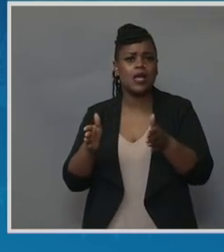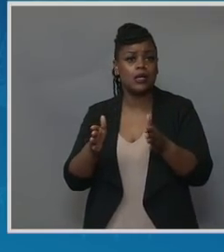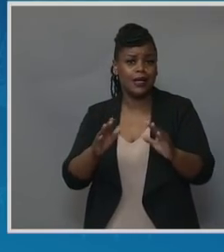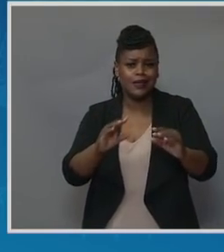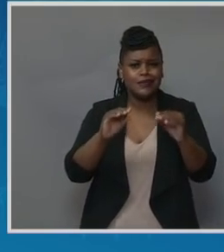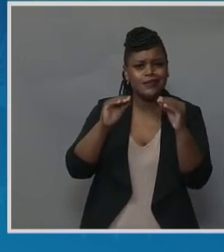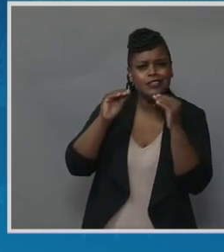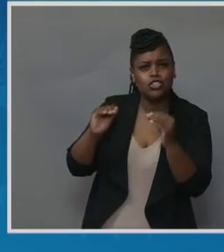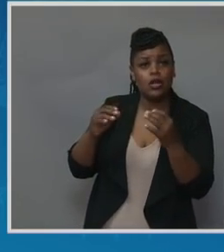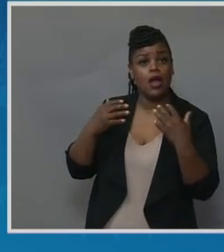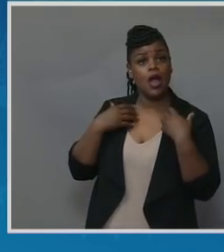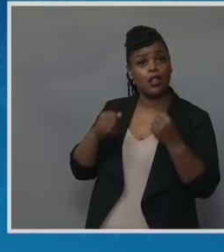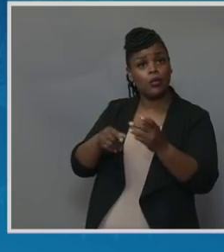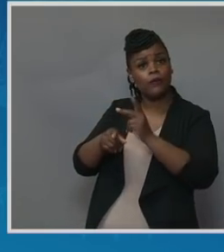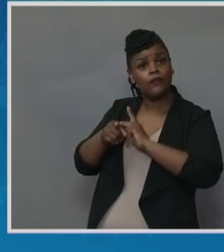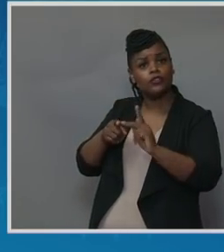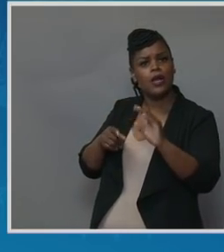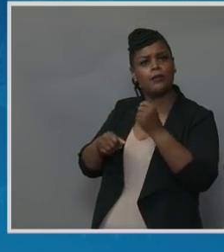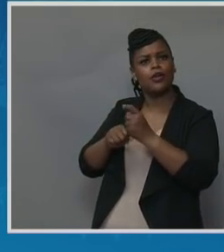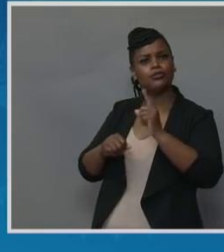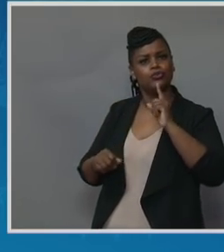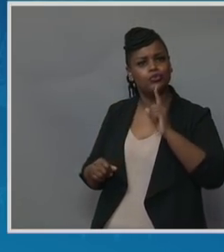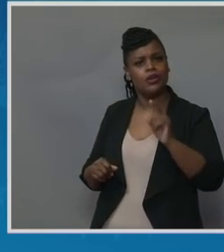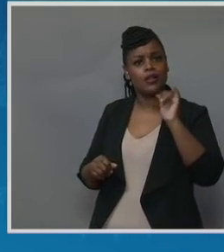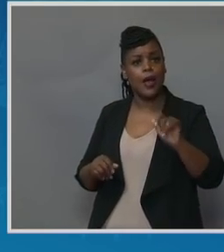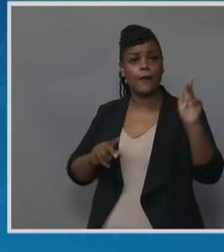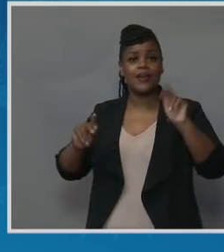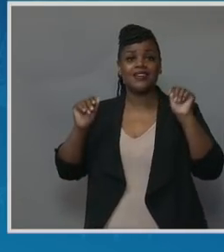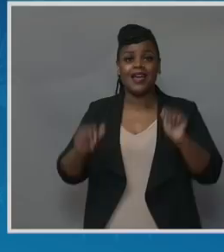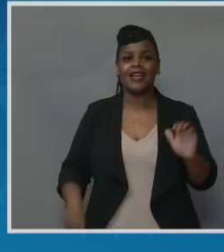make sure our voices can actually be heard.